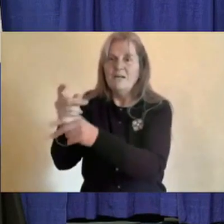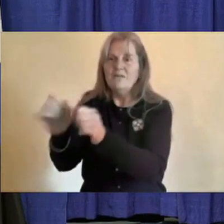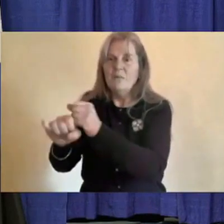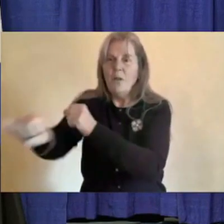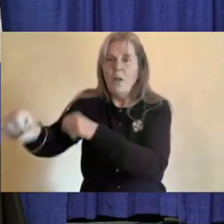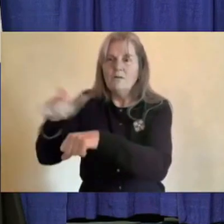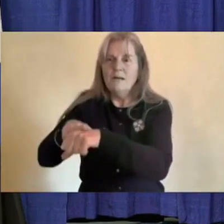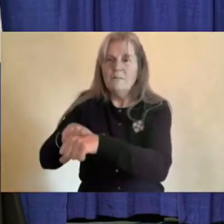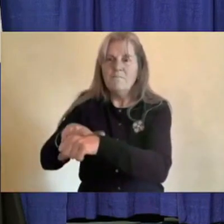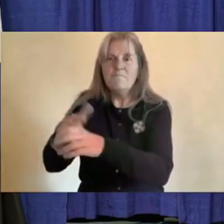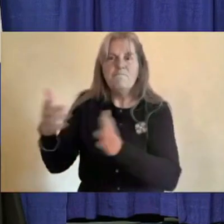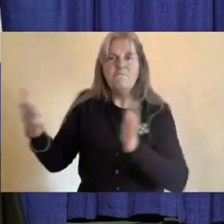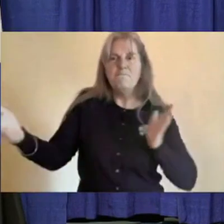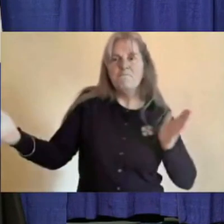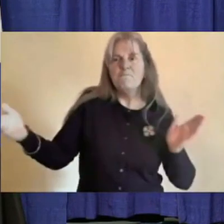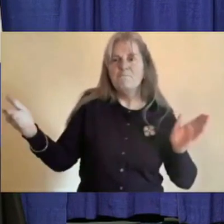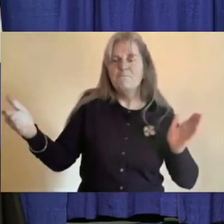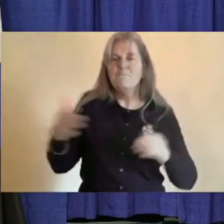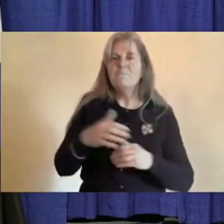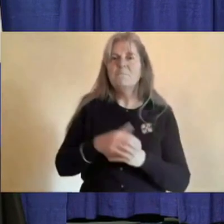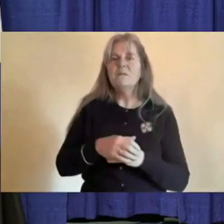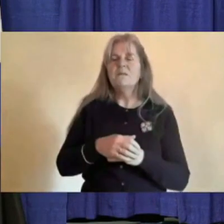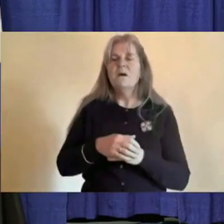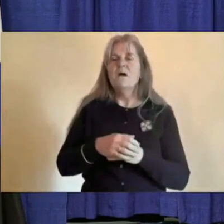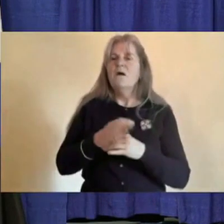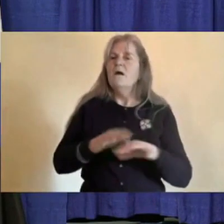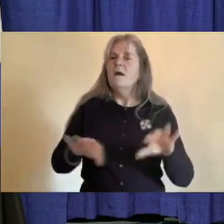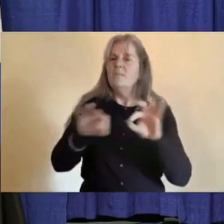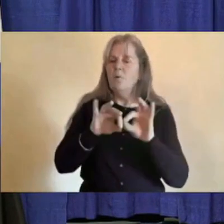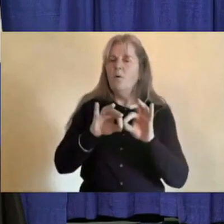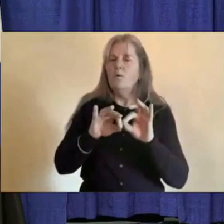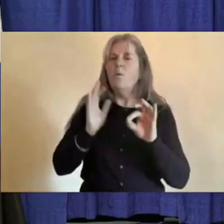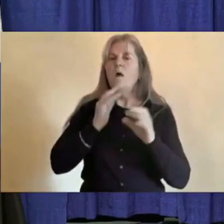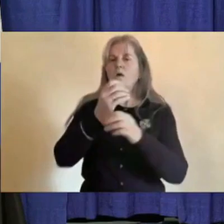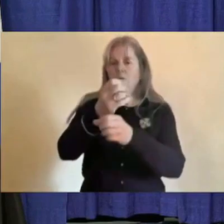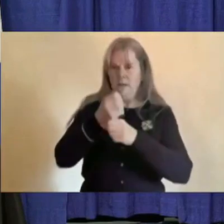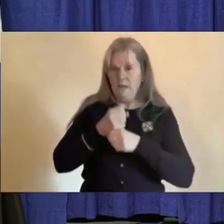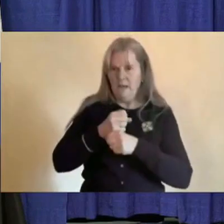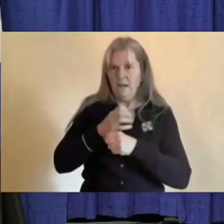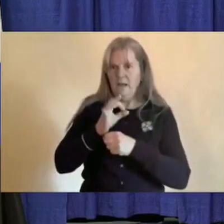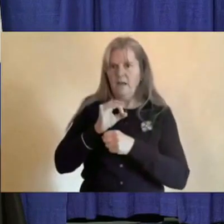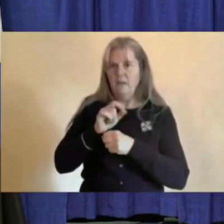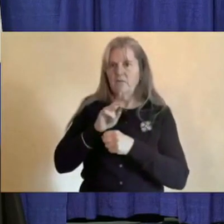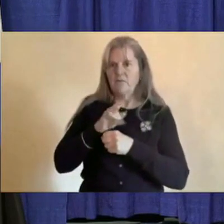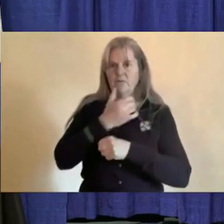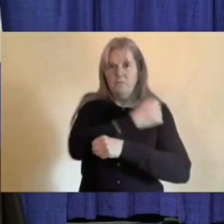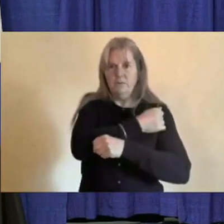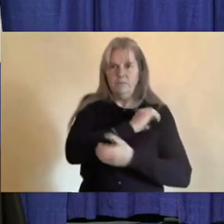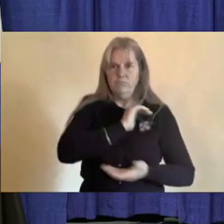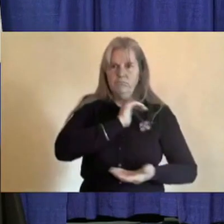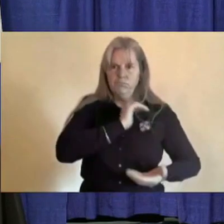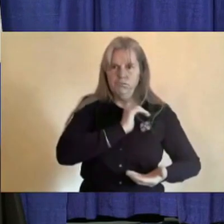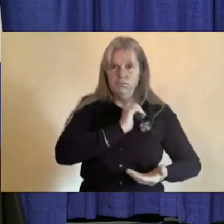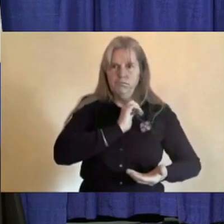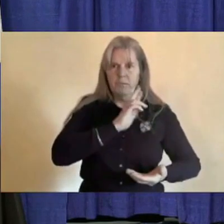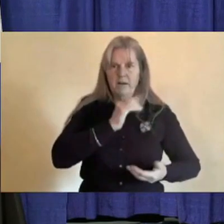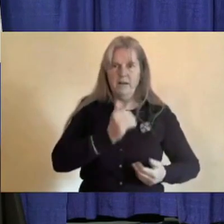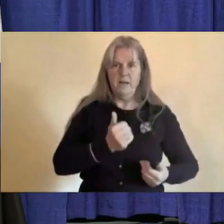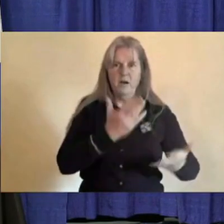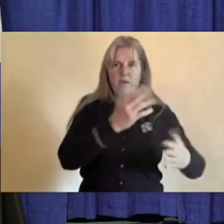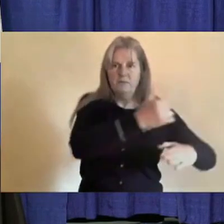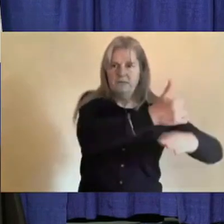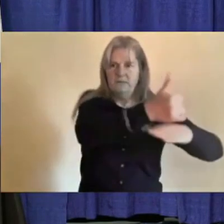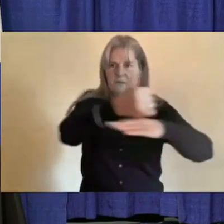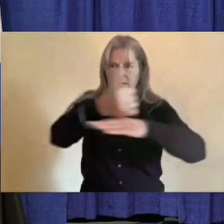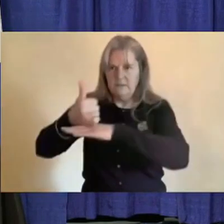be sure you have all the vaccine in the territory ready to go in all the places where you're going to offer vaccine. You've got your